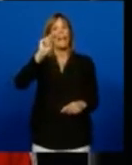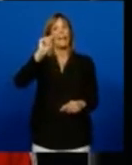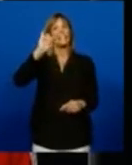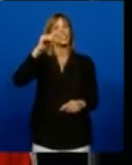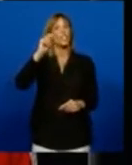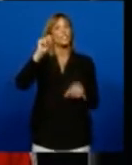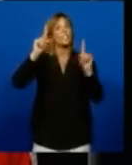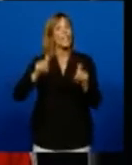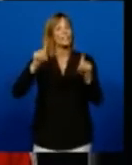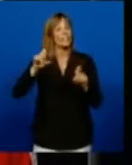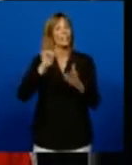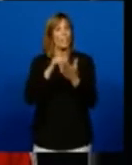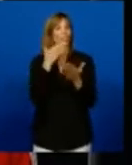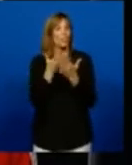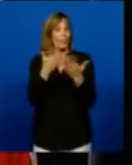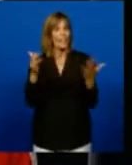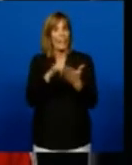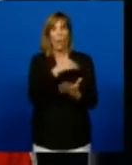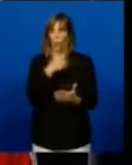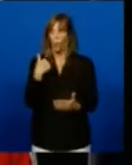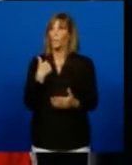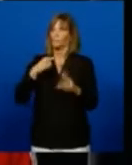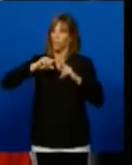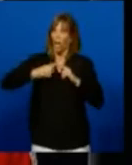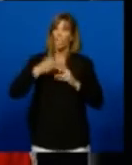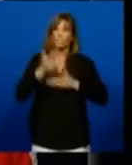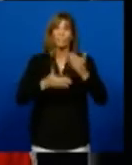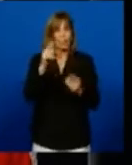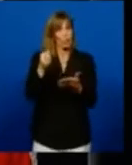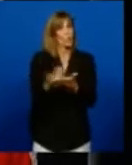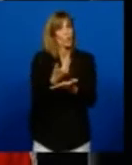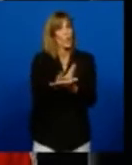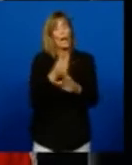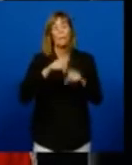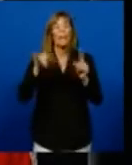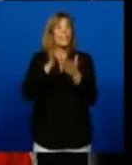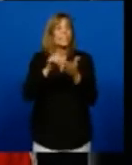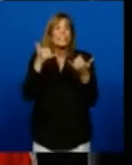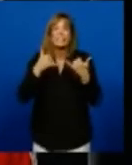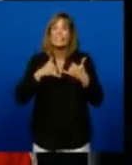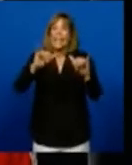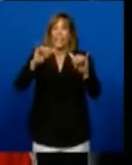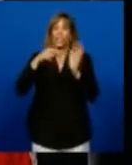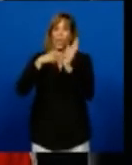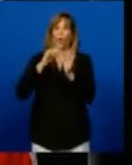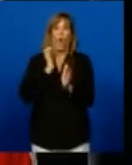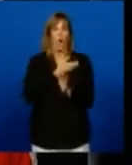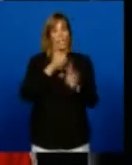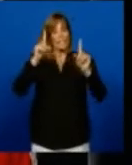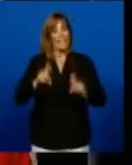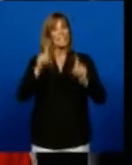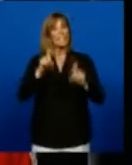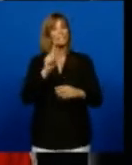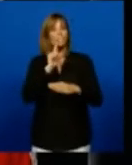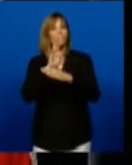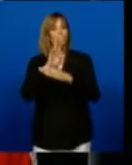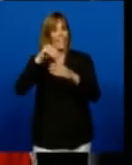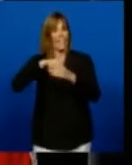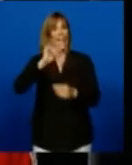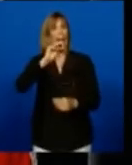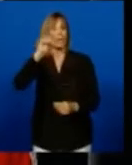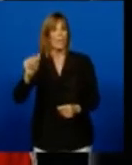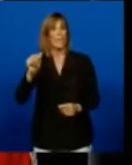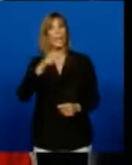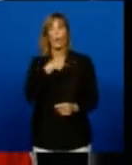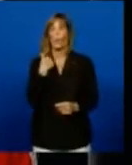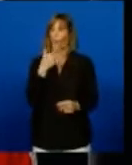a good thing because it is another test. It's a point of care and it's new, but it's still a reflection of the testing that's being done. And so when Dr. Badati made the